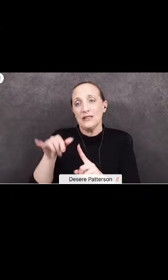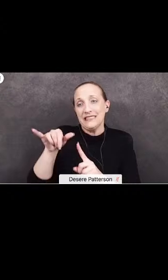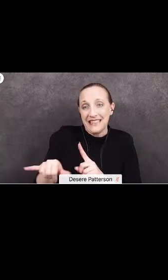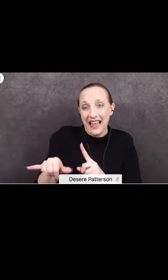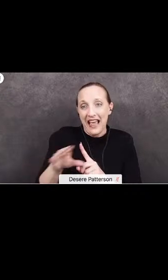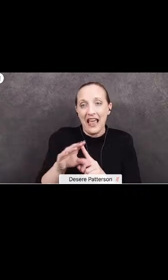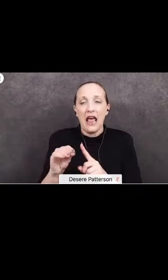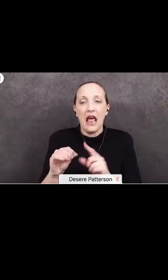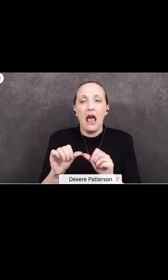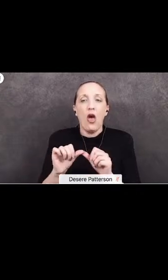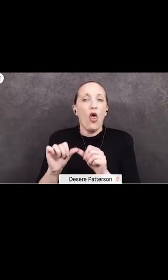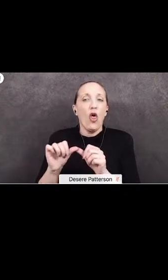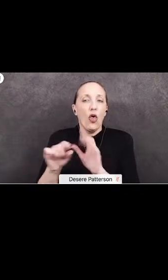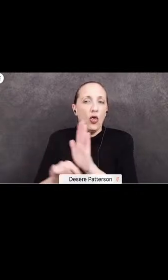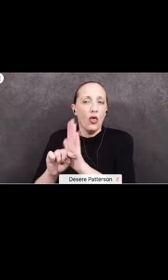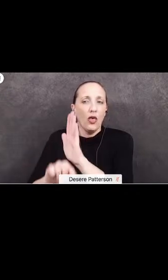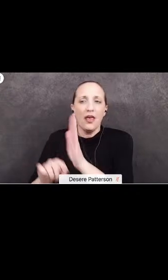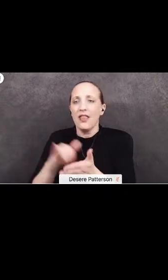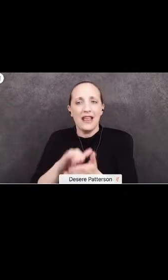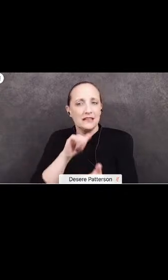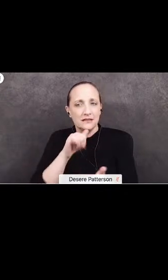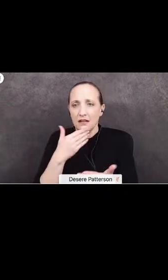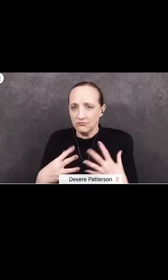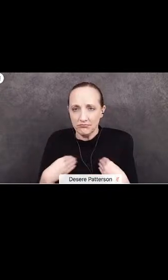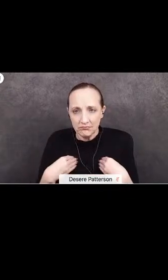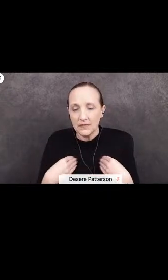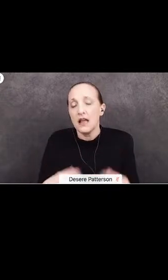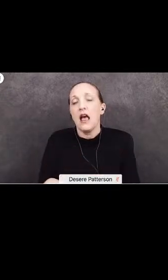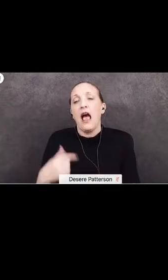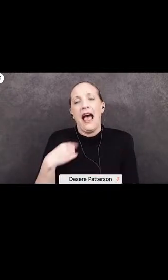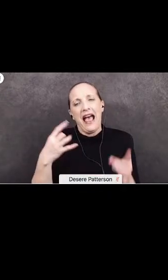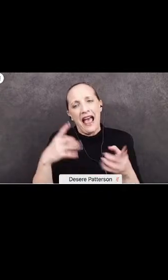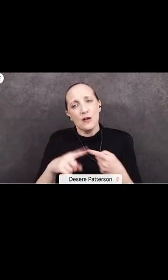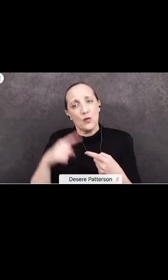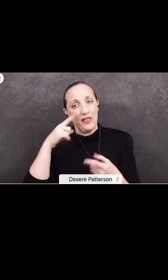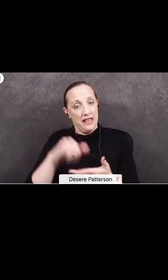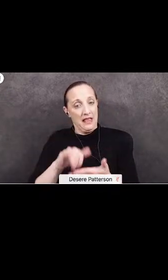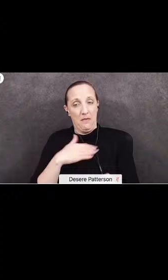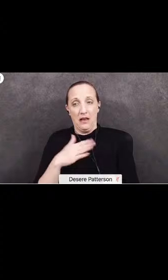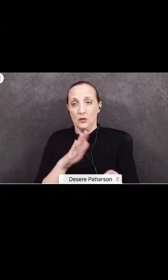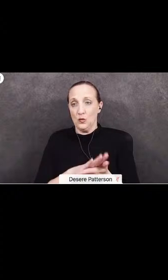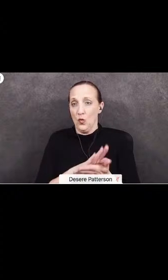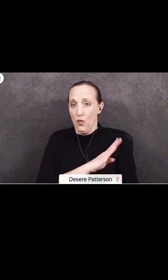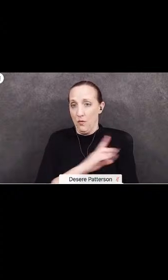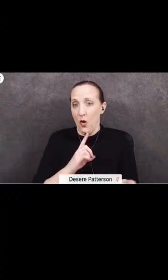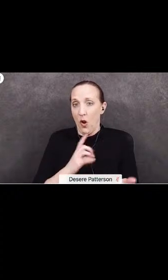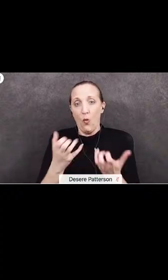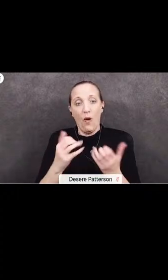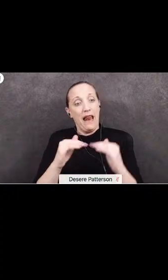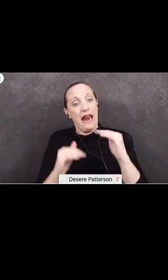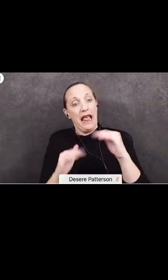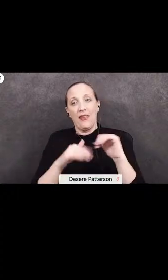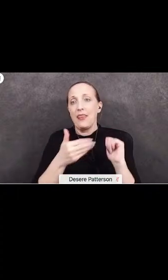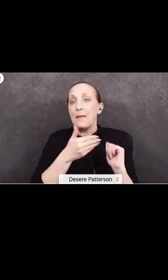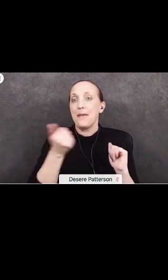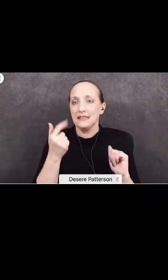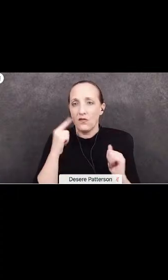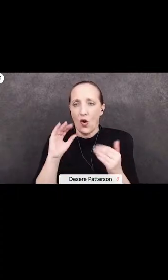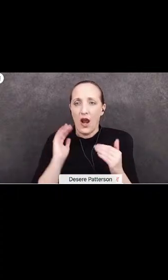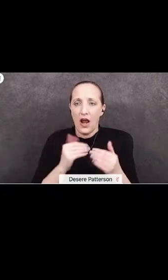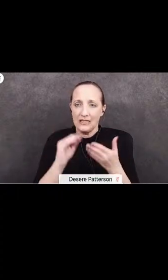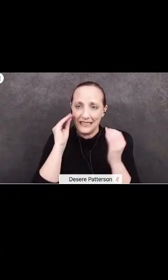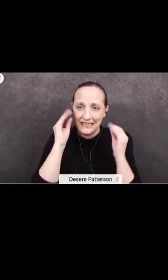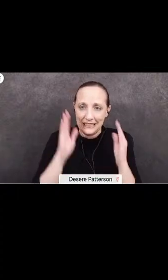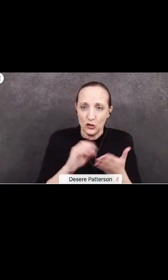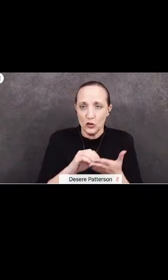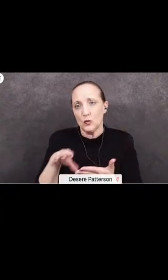the good is unacceptable. And I would hate to think that my school board wants anything less than the best for our teachers, students and families.